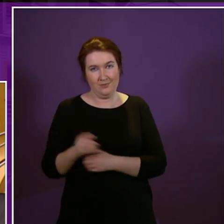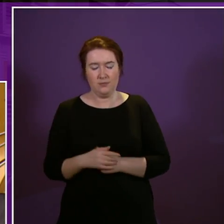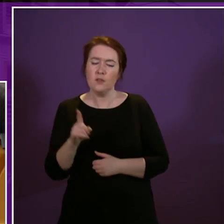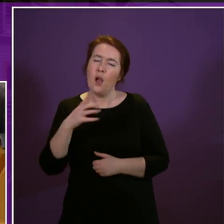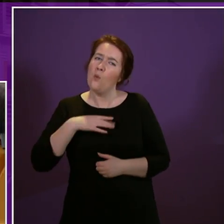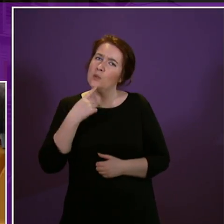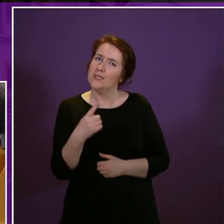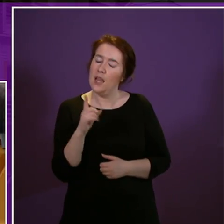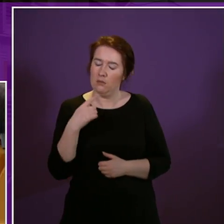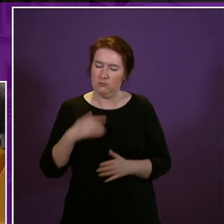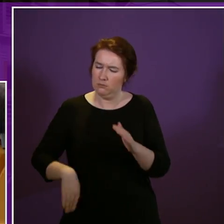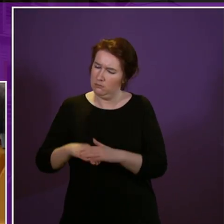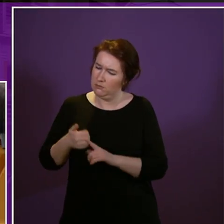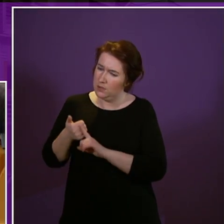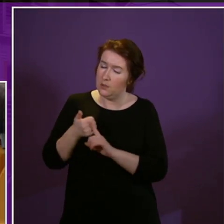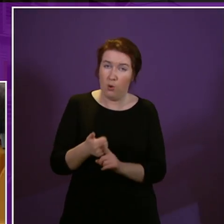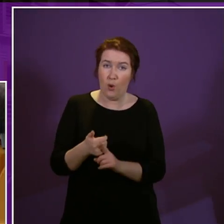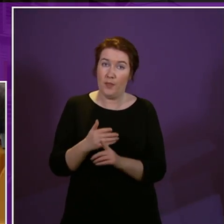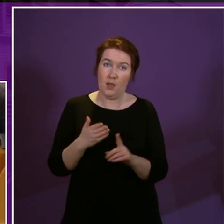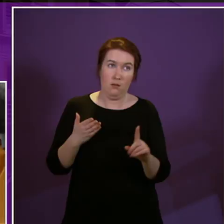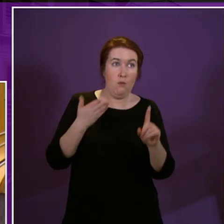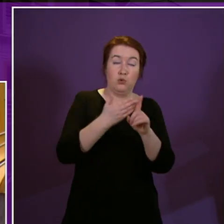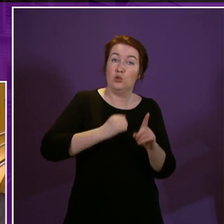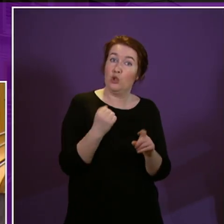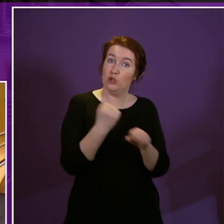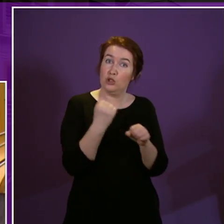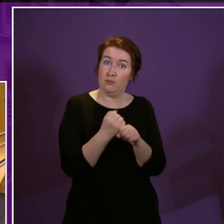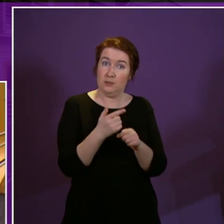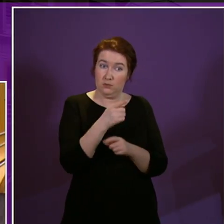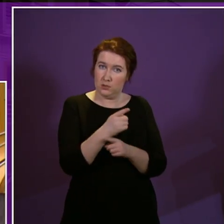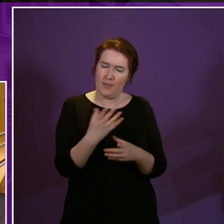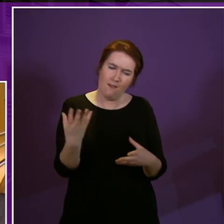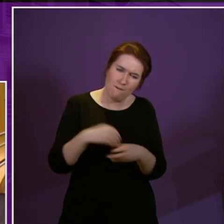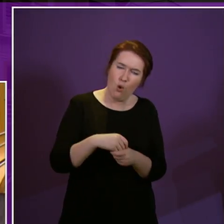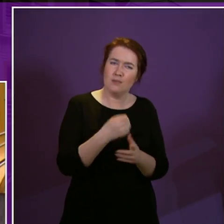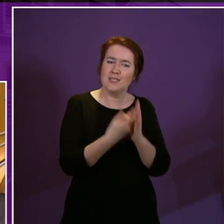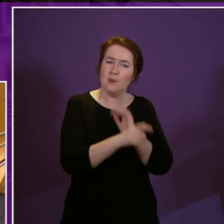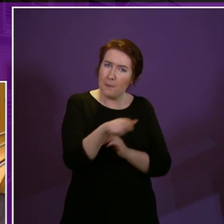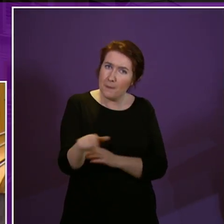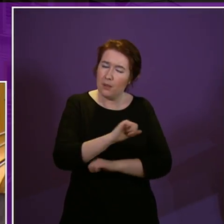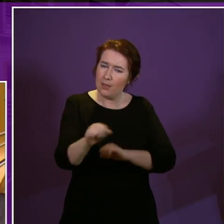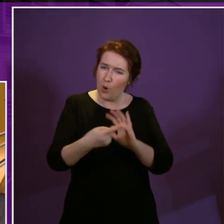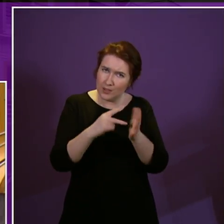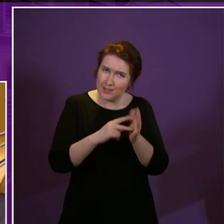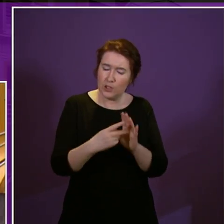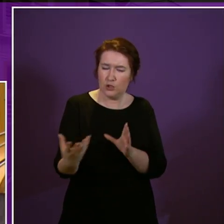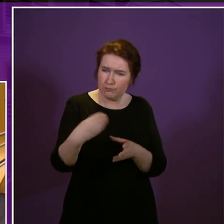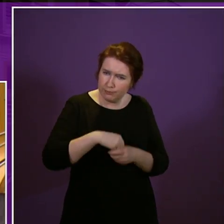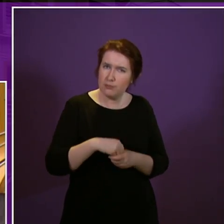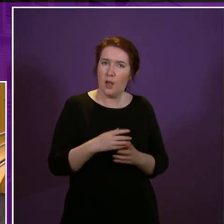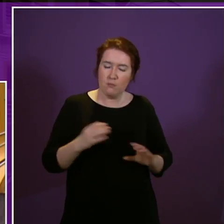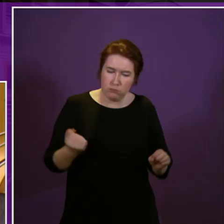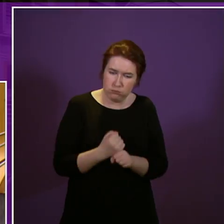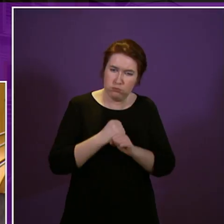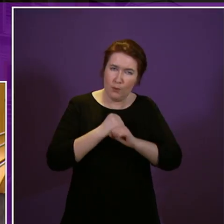want to say is I wholeheartedly support the approach that the Scottish Government is taking and involving disabled people and organisations in promoting and